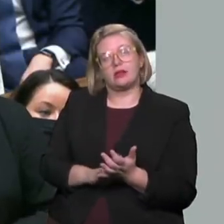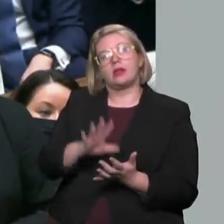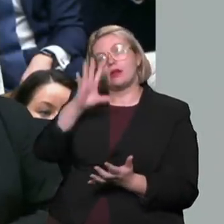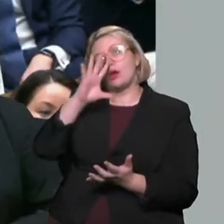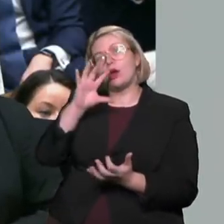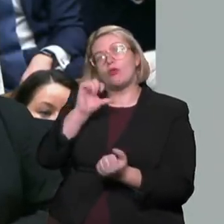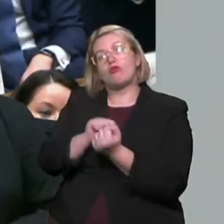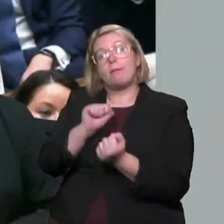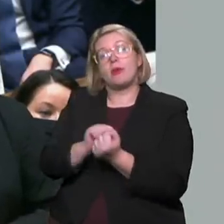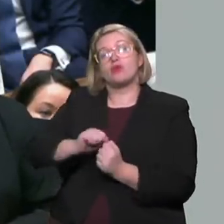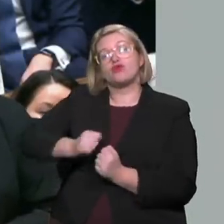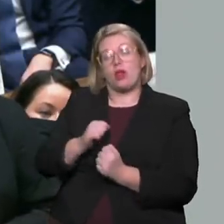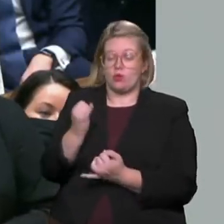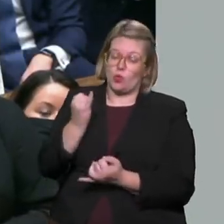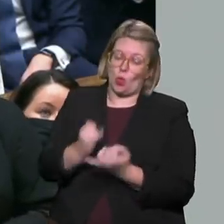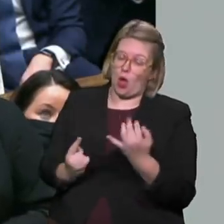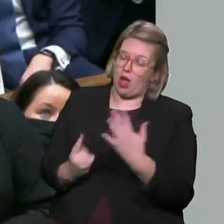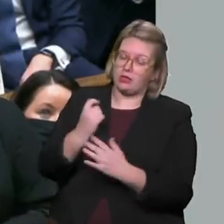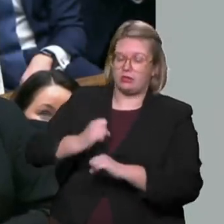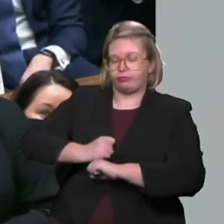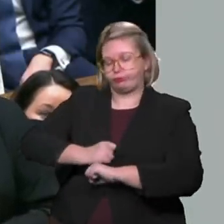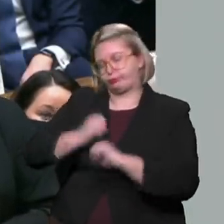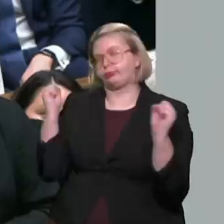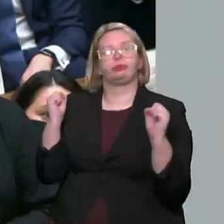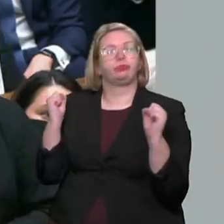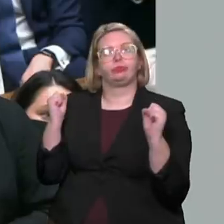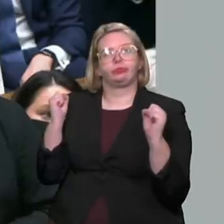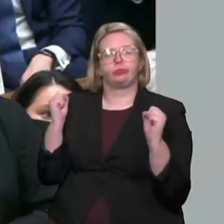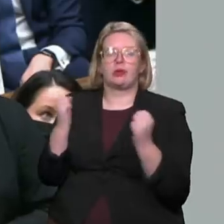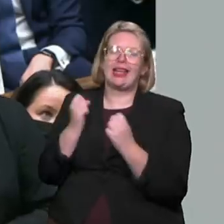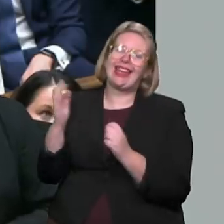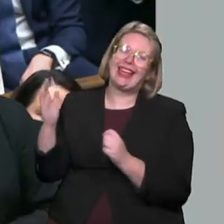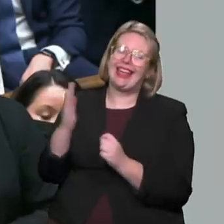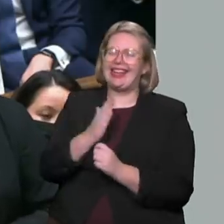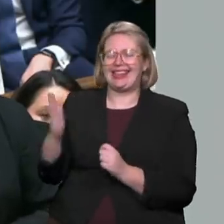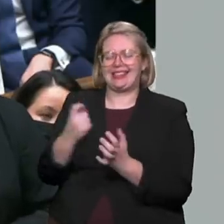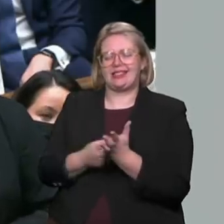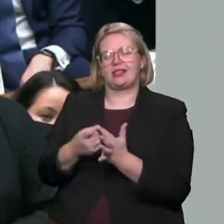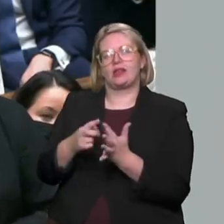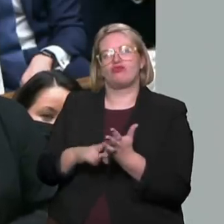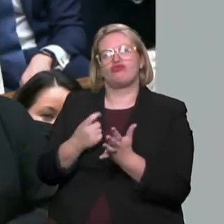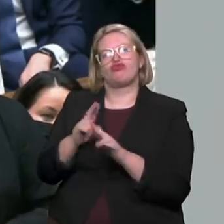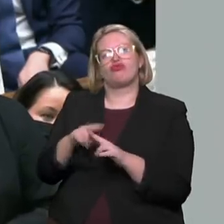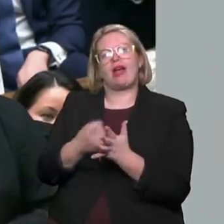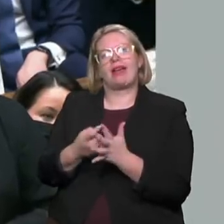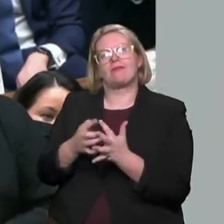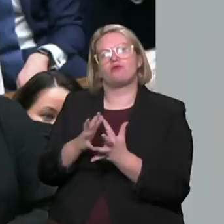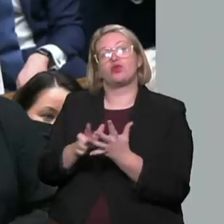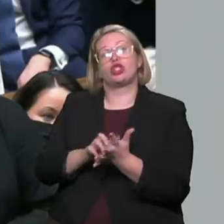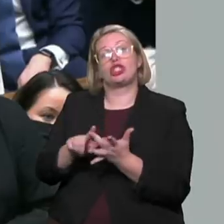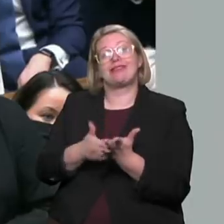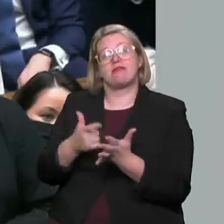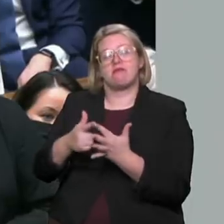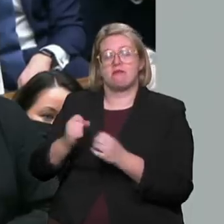peacetime explosion ripped through Clarkston Toll in East Rempressure. Ten shops were demolished by the ignition of